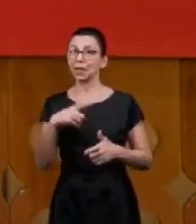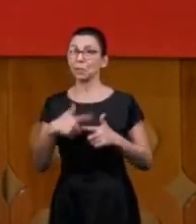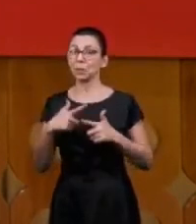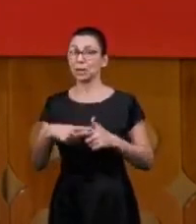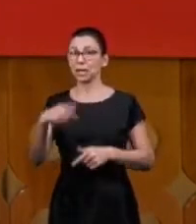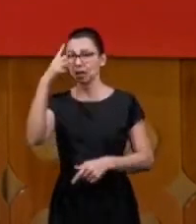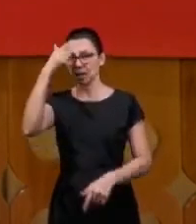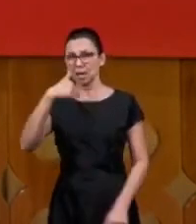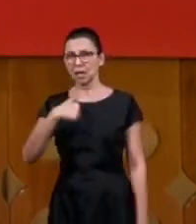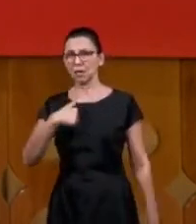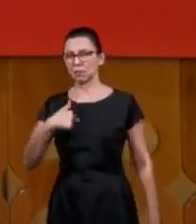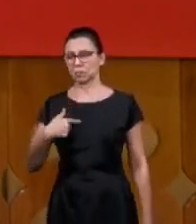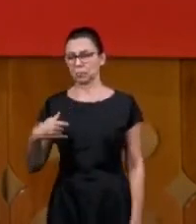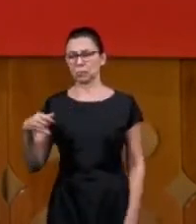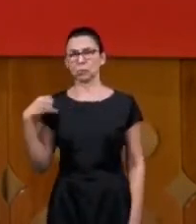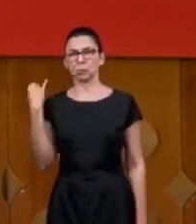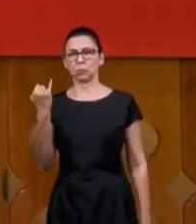useful